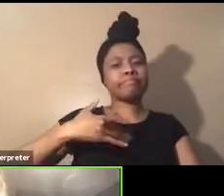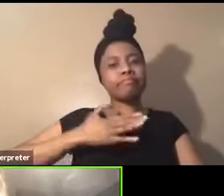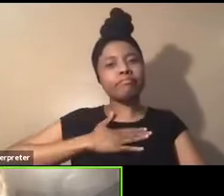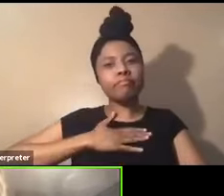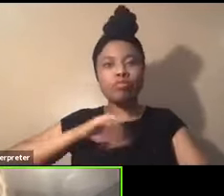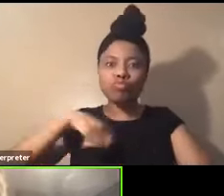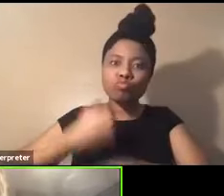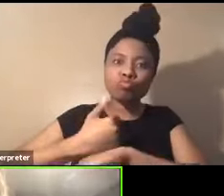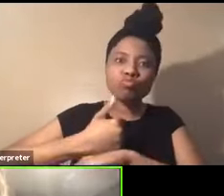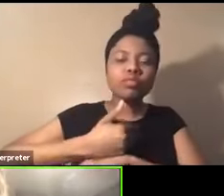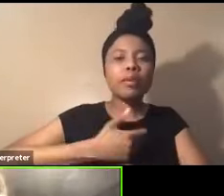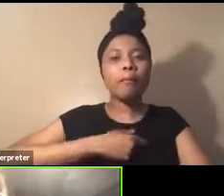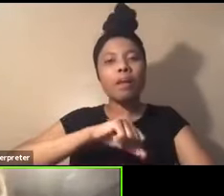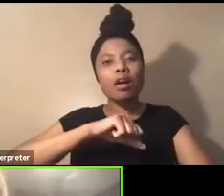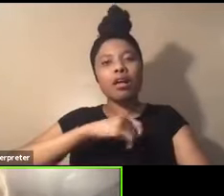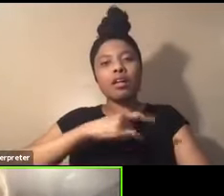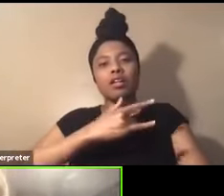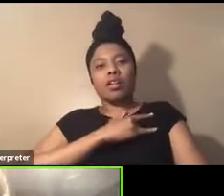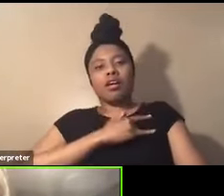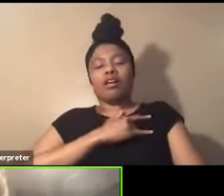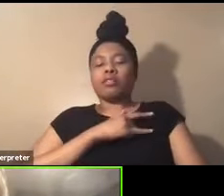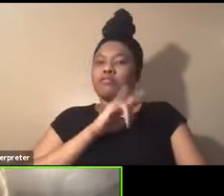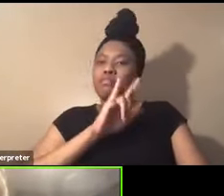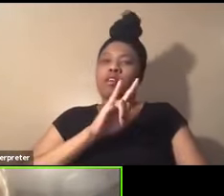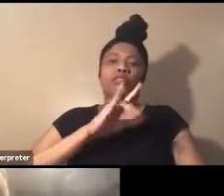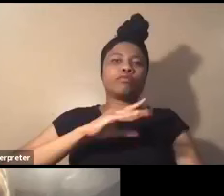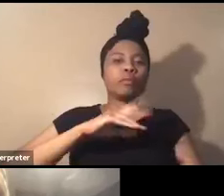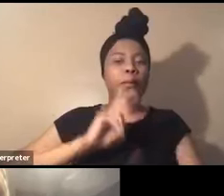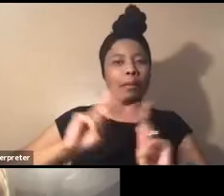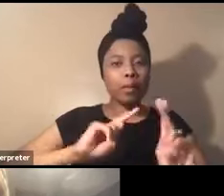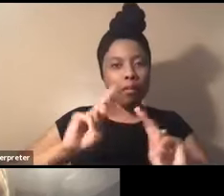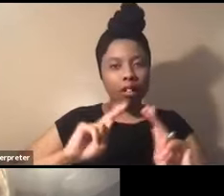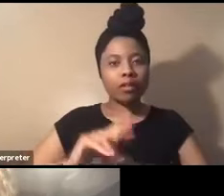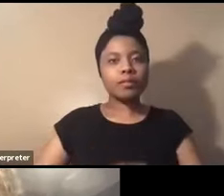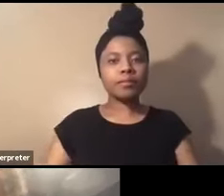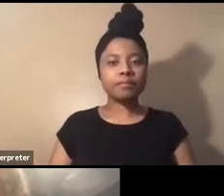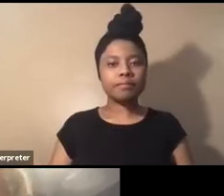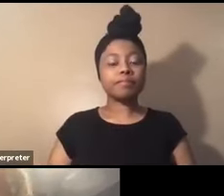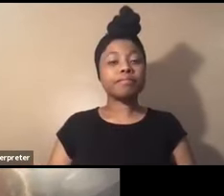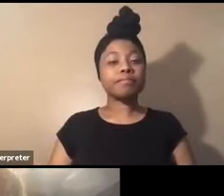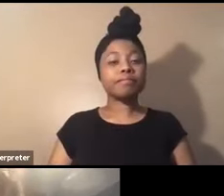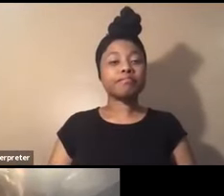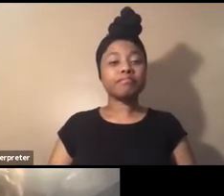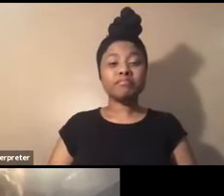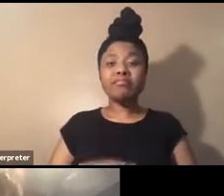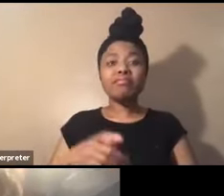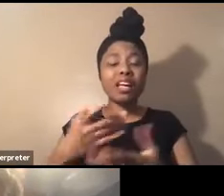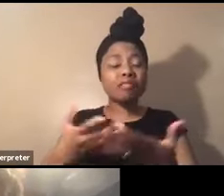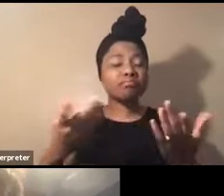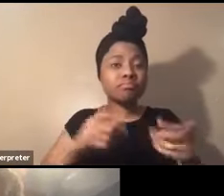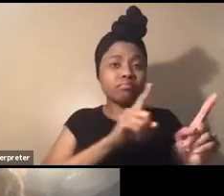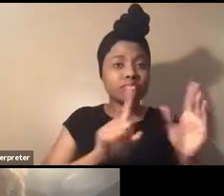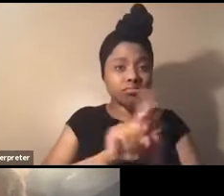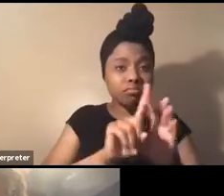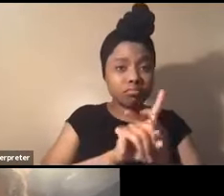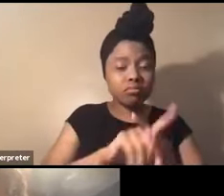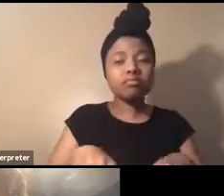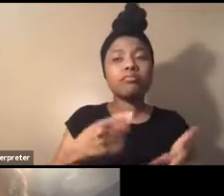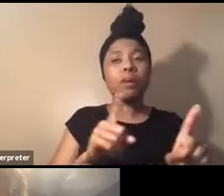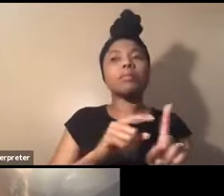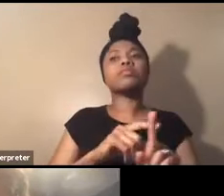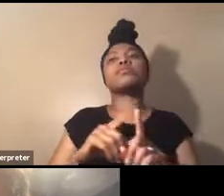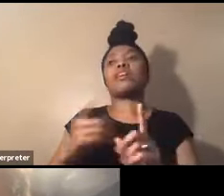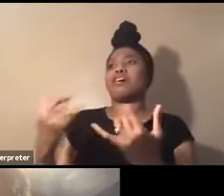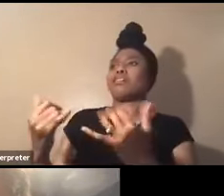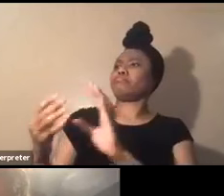love of my people, my respect for my people. Right. Well, let's talk. Things happen, but go ahead. Let's talk about that because